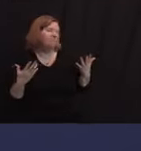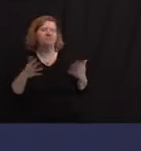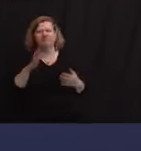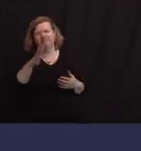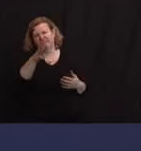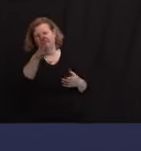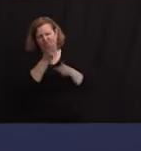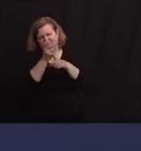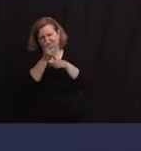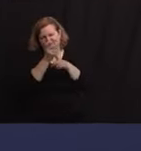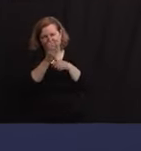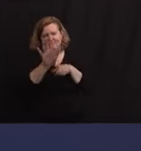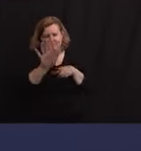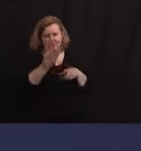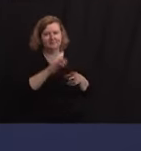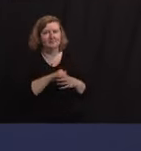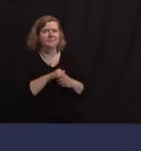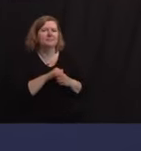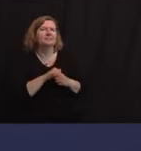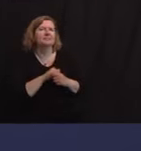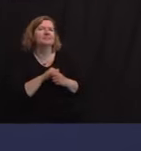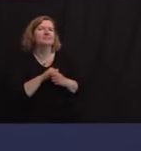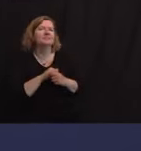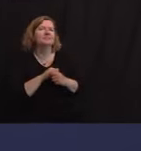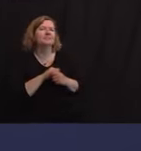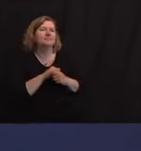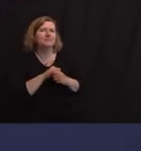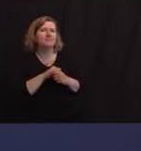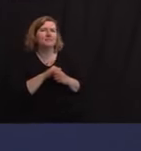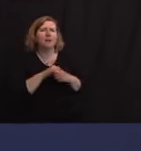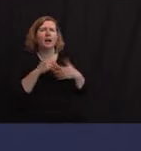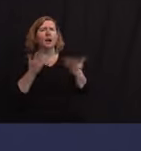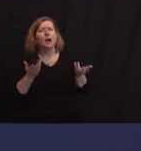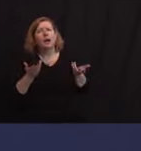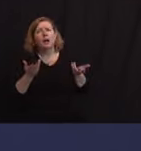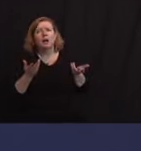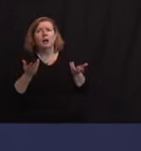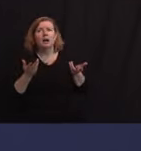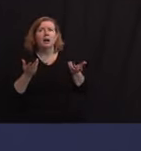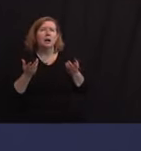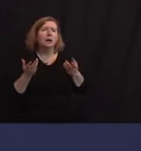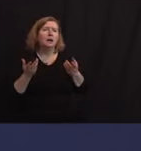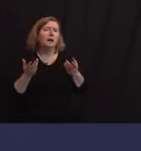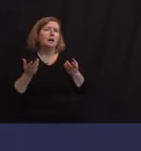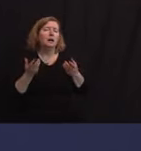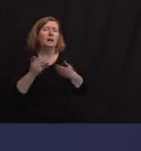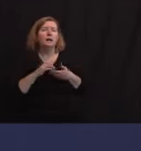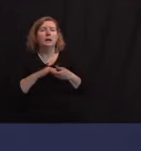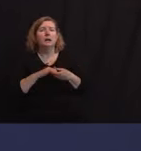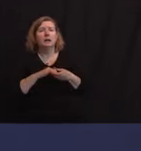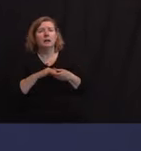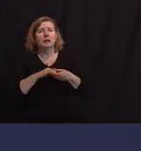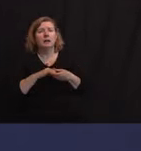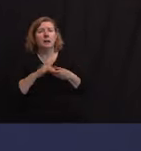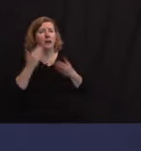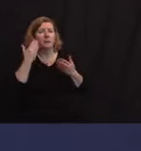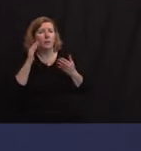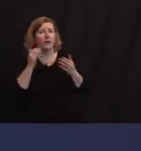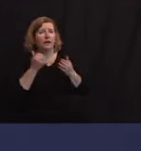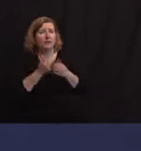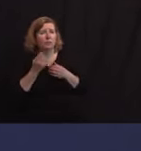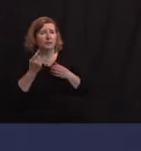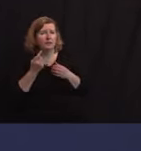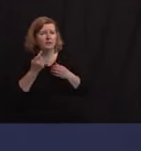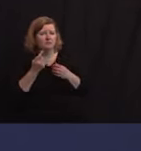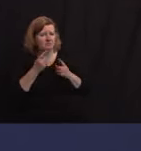all kidding aside, I don't know how anyone, and this is not directed at you,